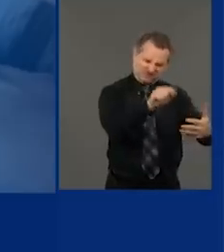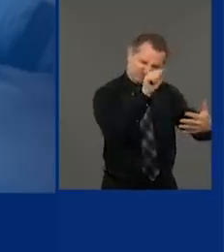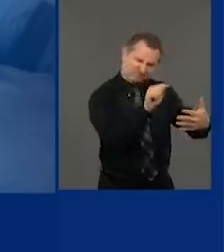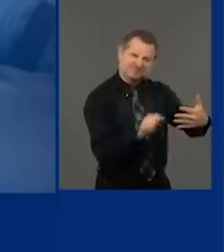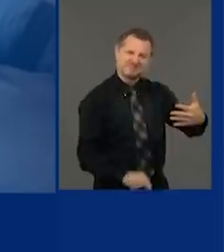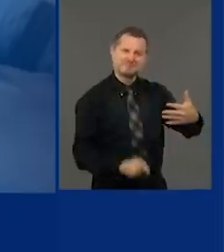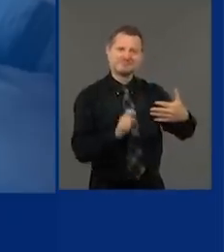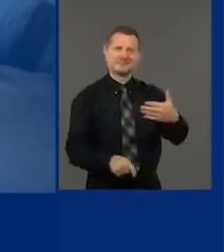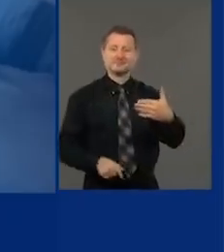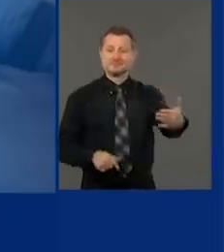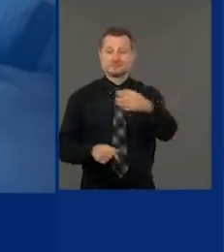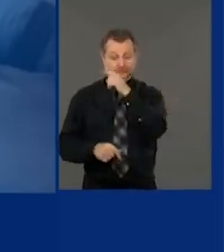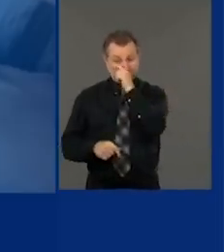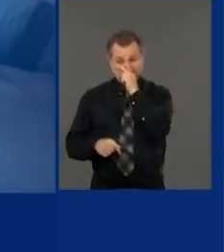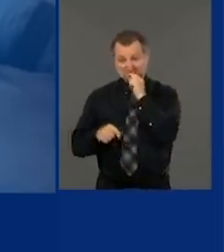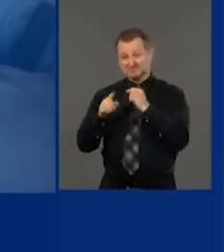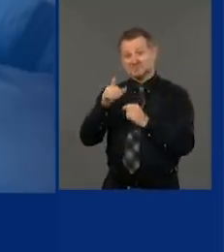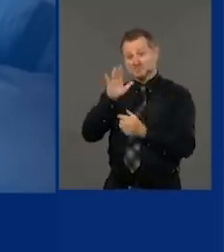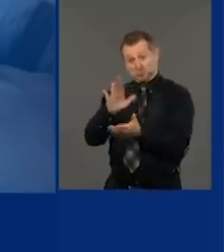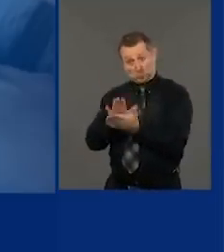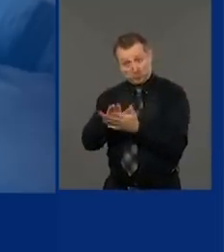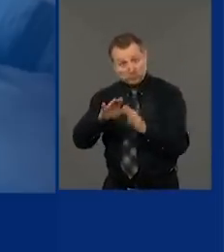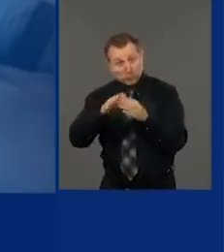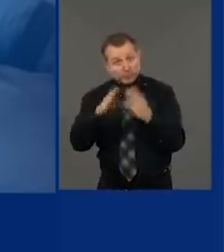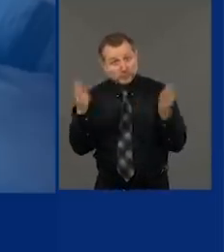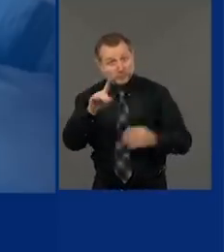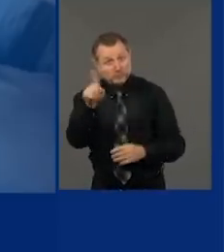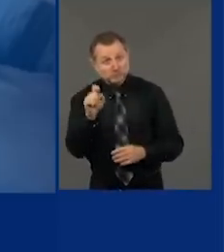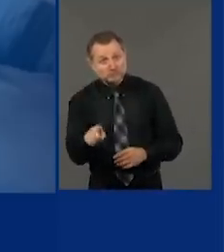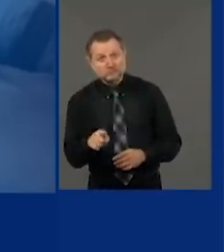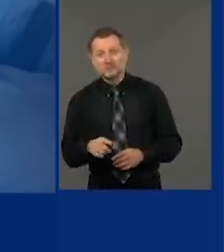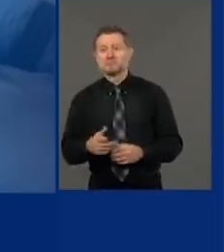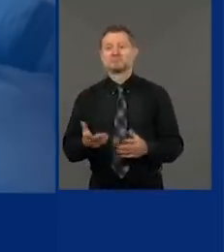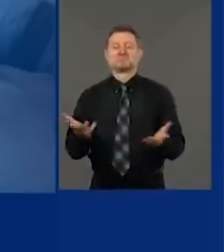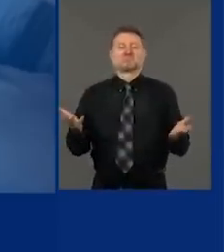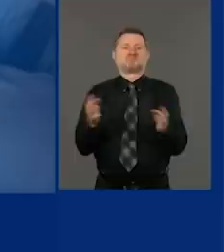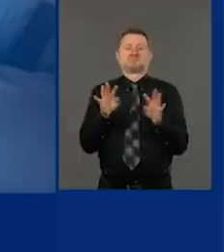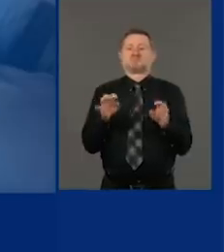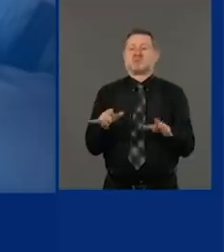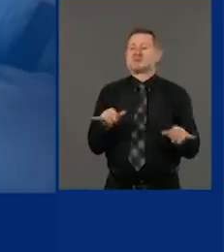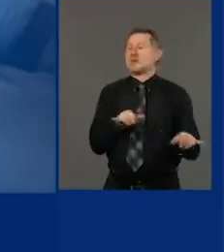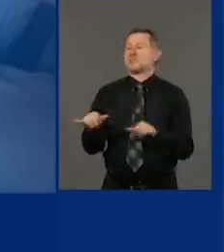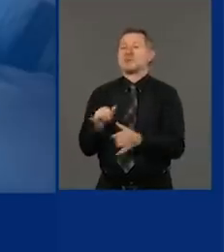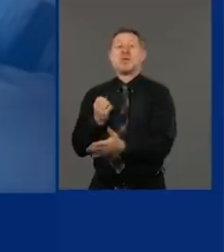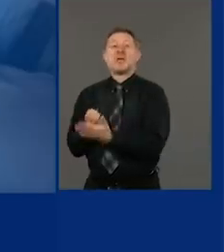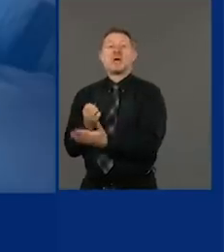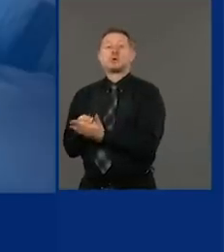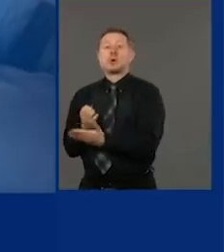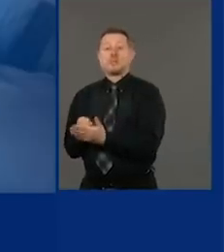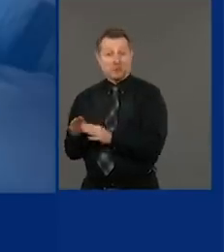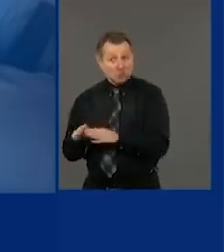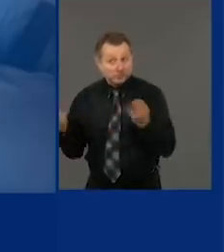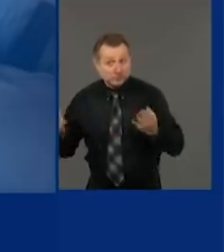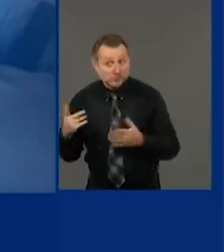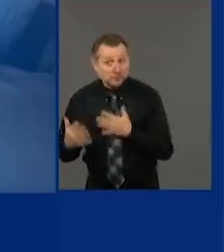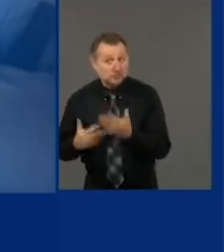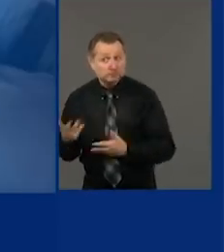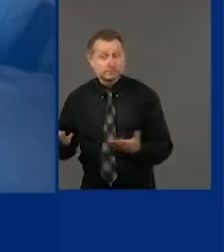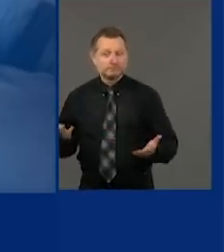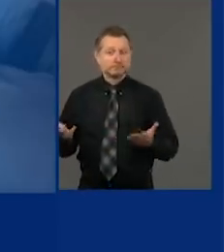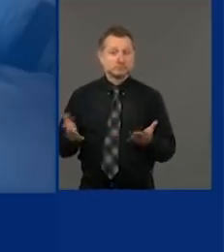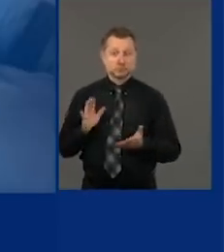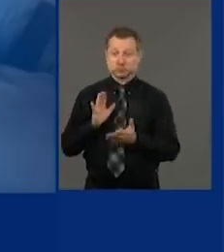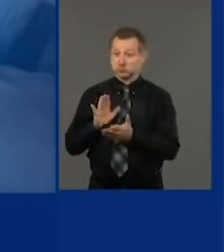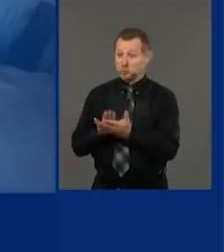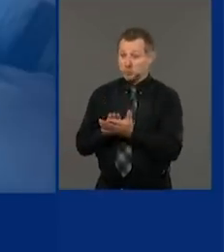But the question of school opening is like the question of reopening the economy. Reopening the schools, reopening the economy.